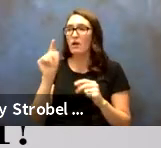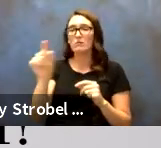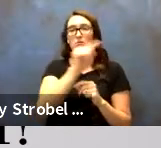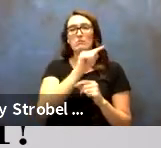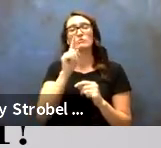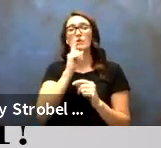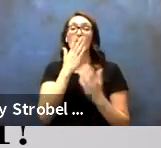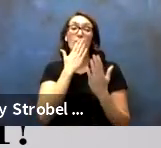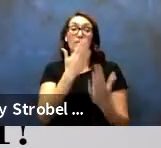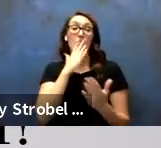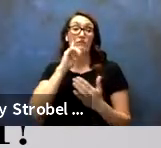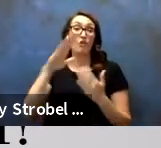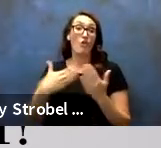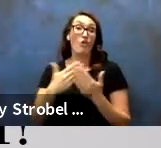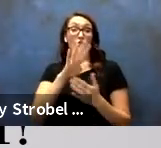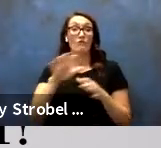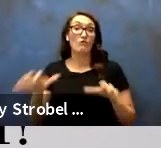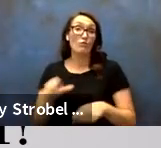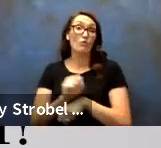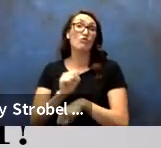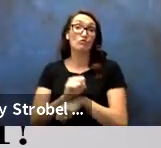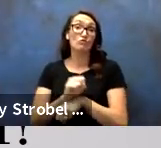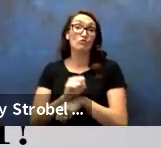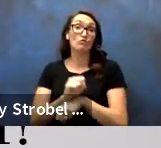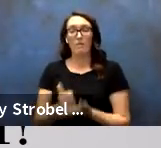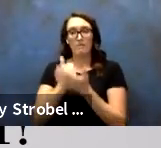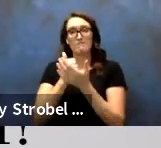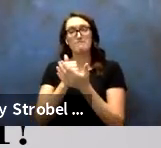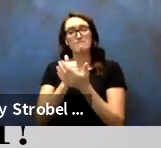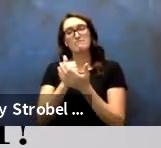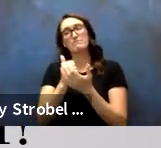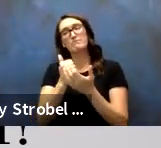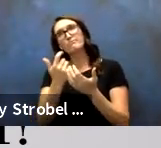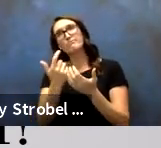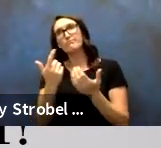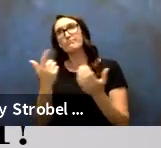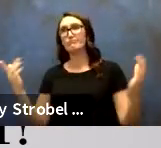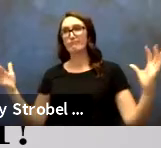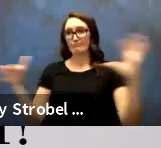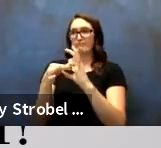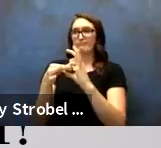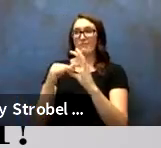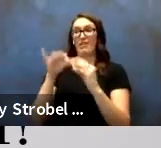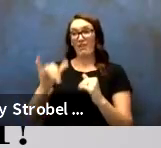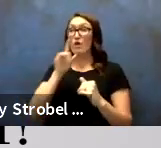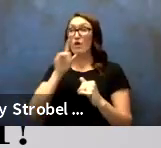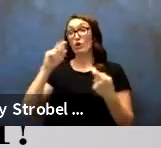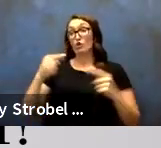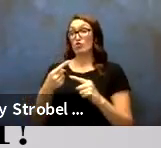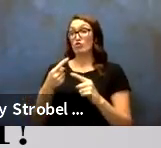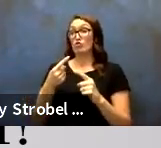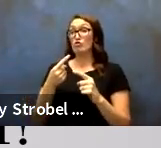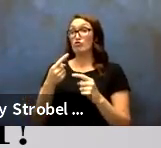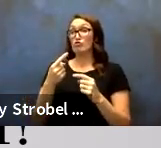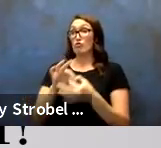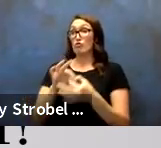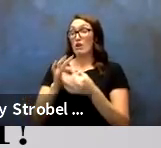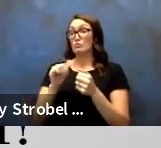you for all the work that you've done to help bridge a hurt relationship with our Indian,